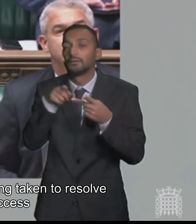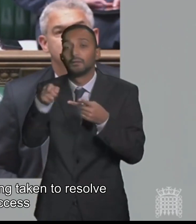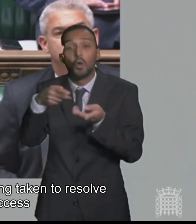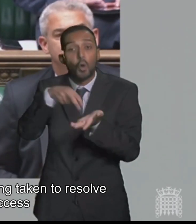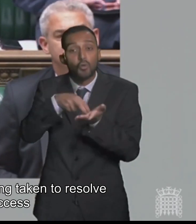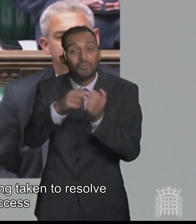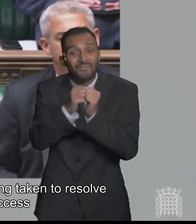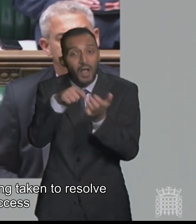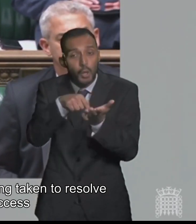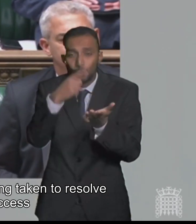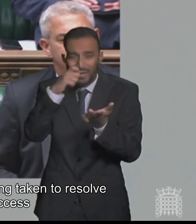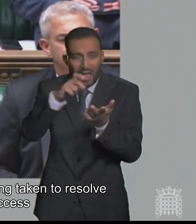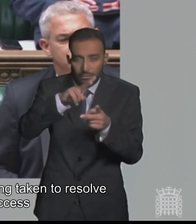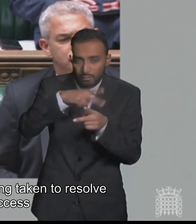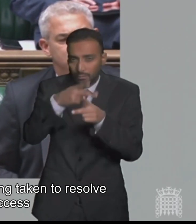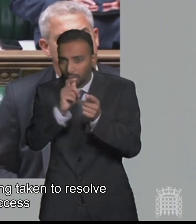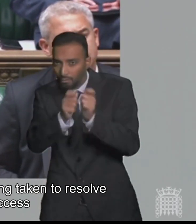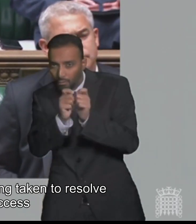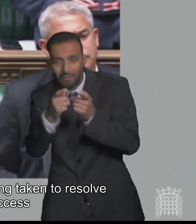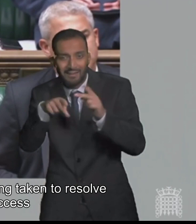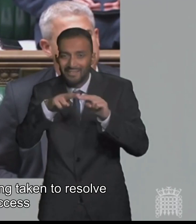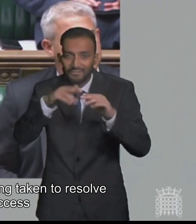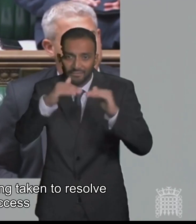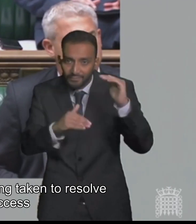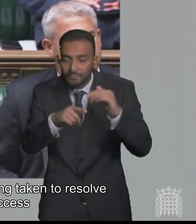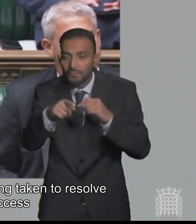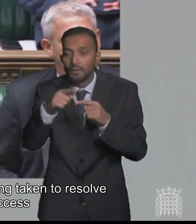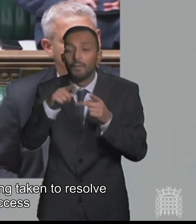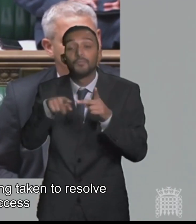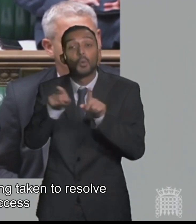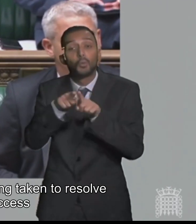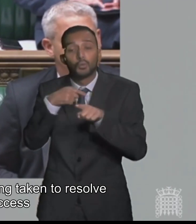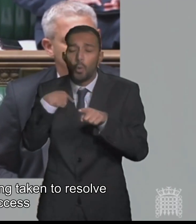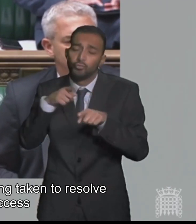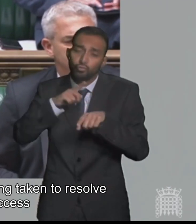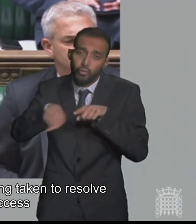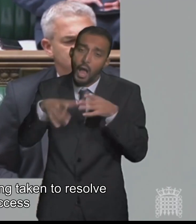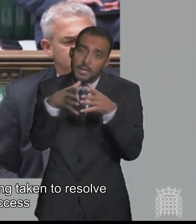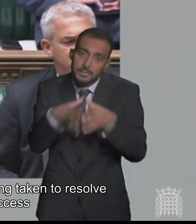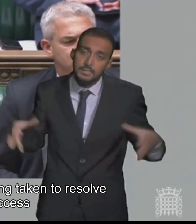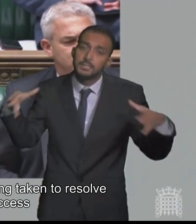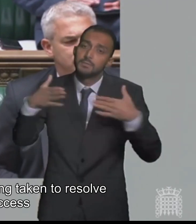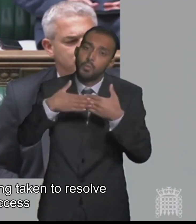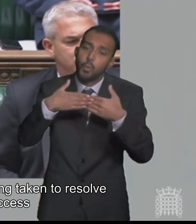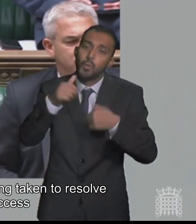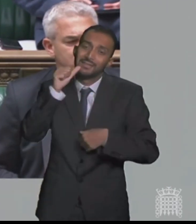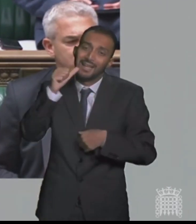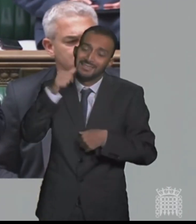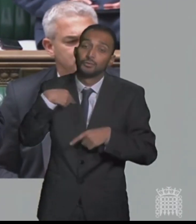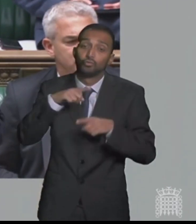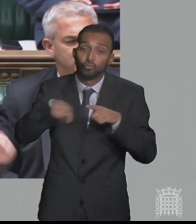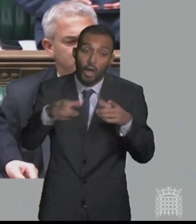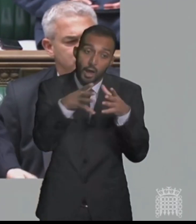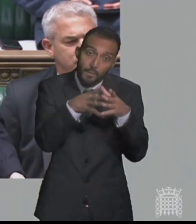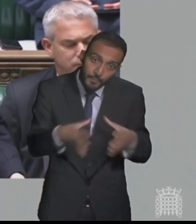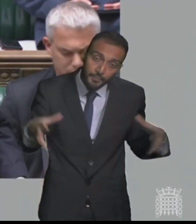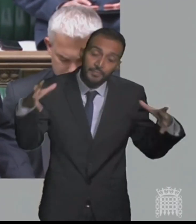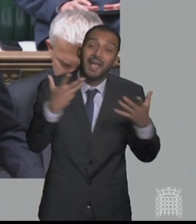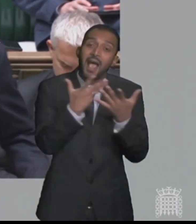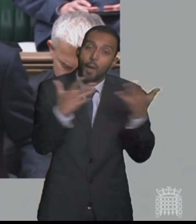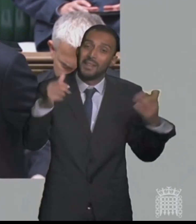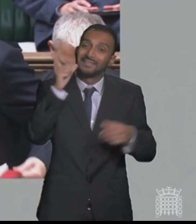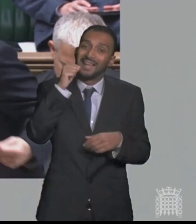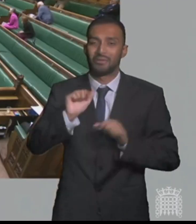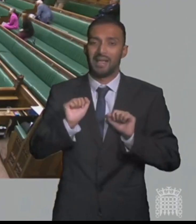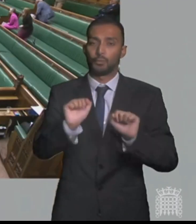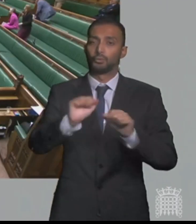where they're underperforming. We're also growing the workforce with a record commitment to grow the number of dentists in training by 40%, a commitment never made by